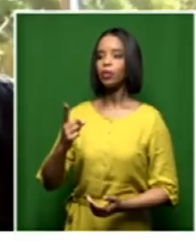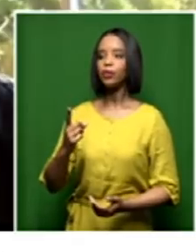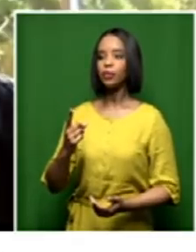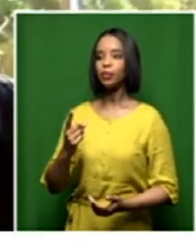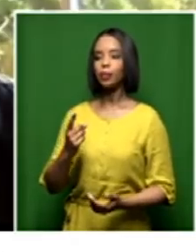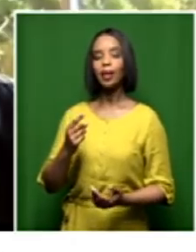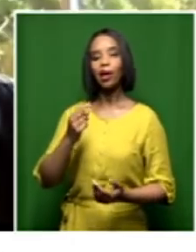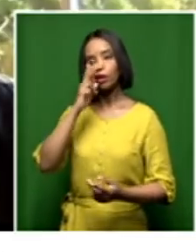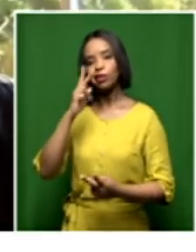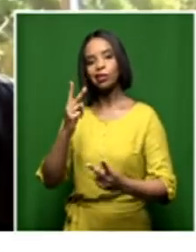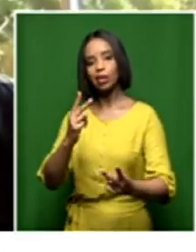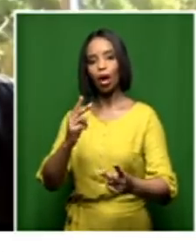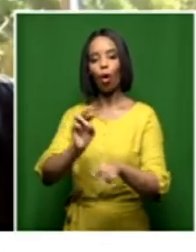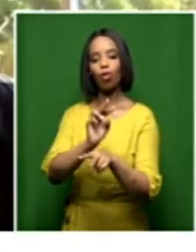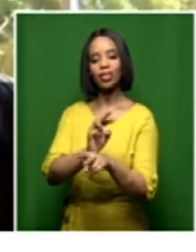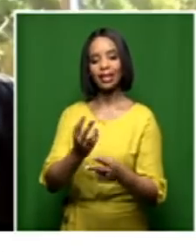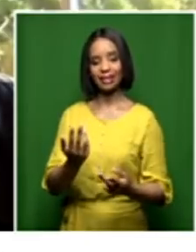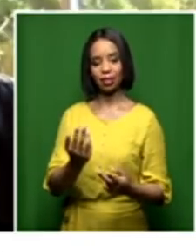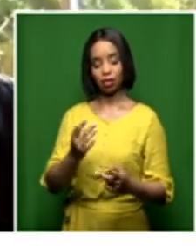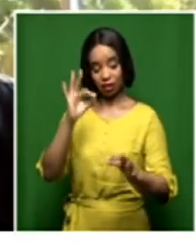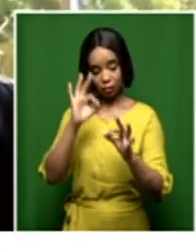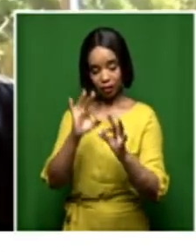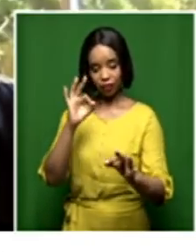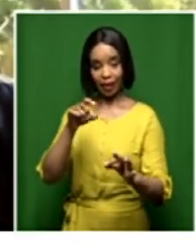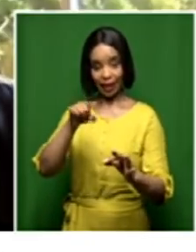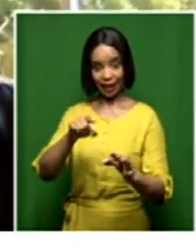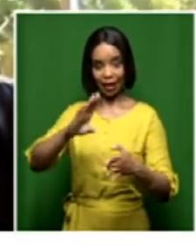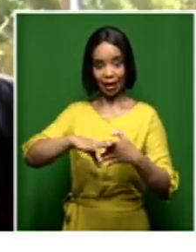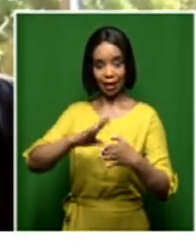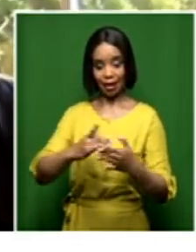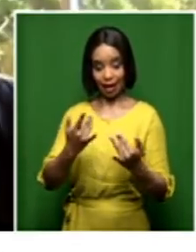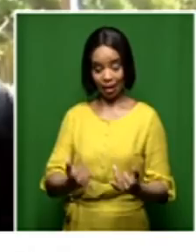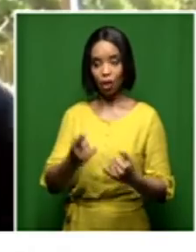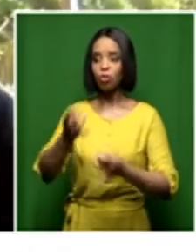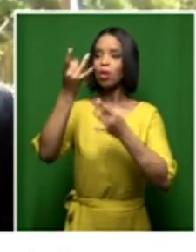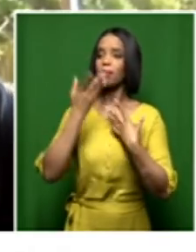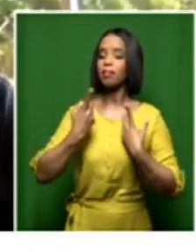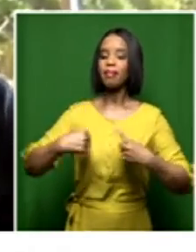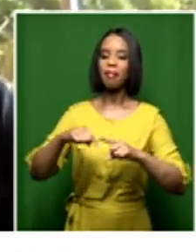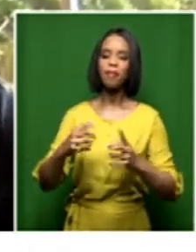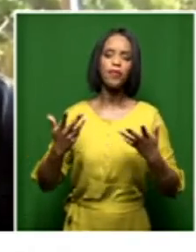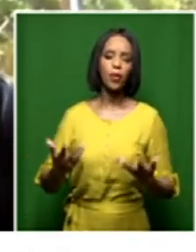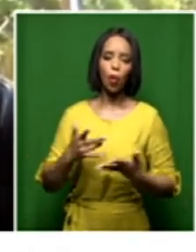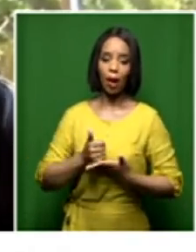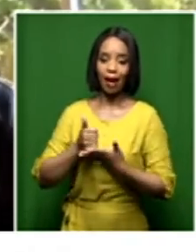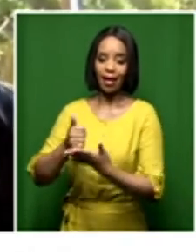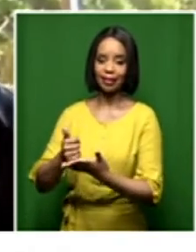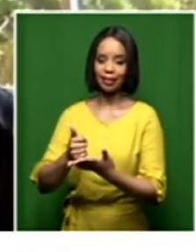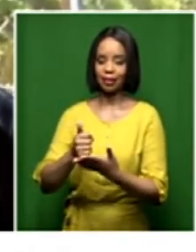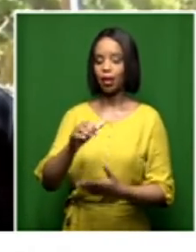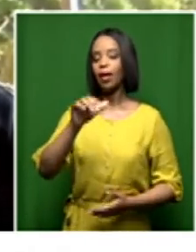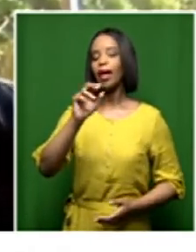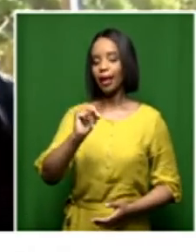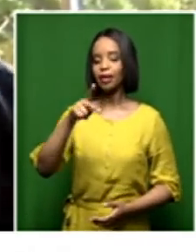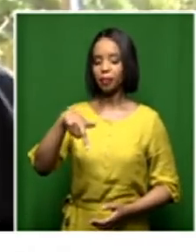investigative directorate was set up specifically for the reason that you last mentioned, in order to assist the NPA so that it